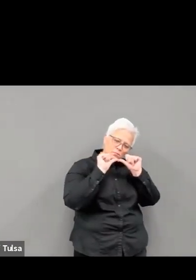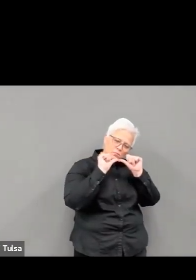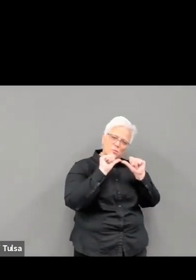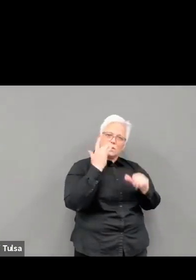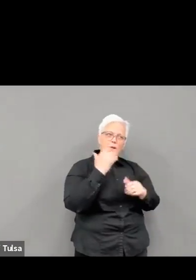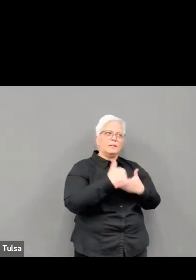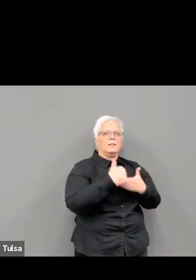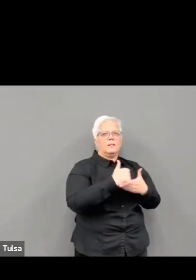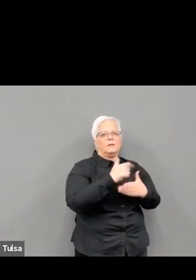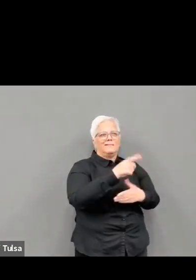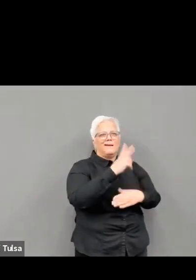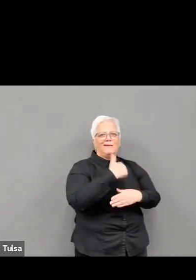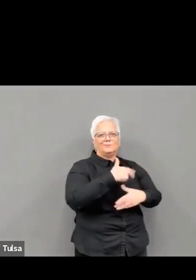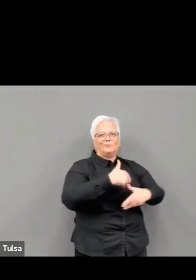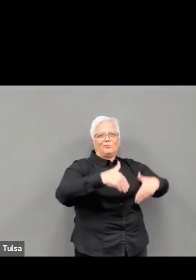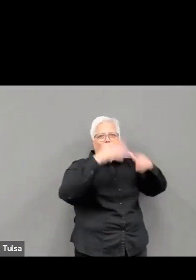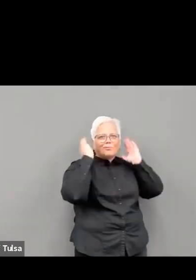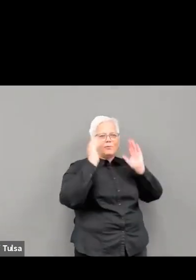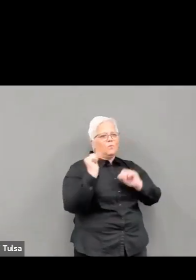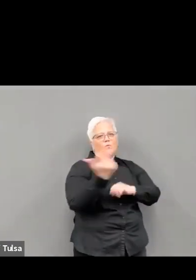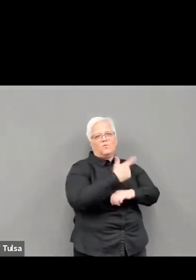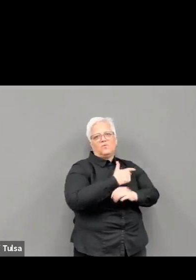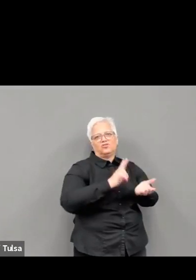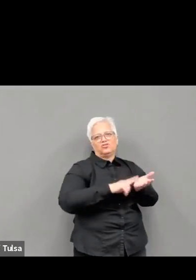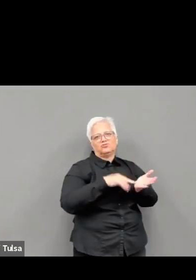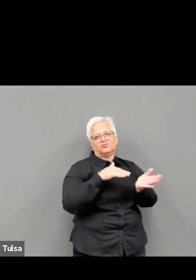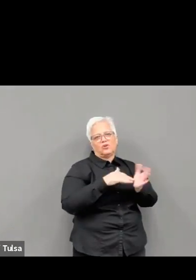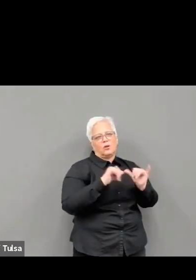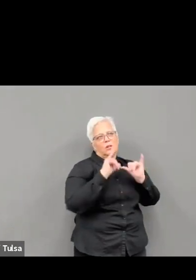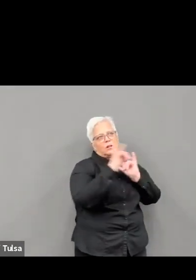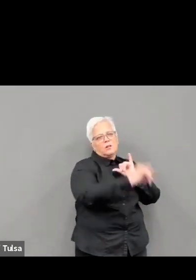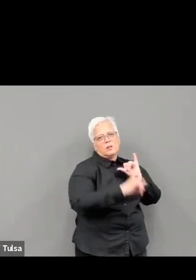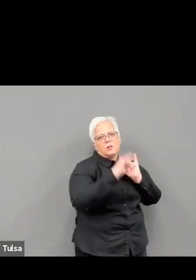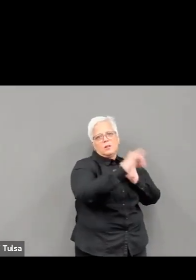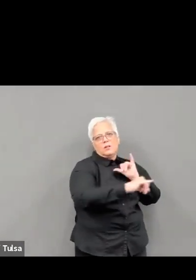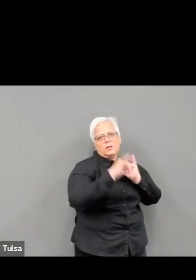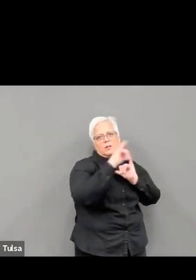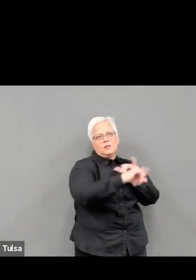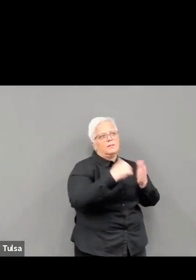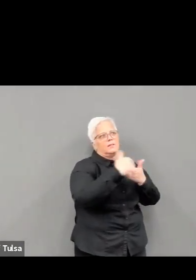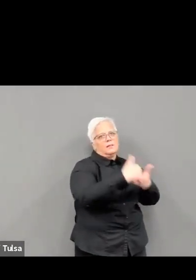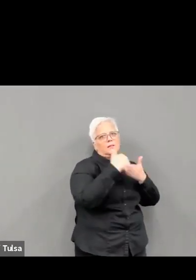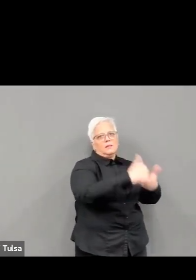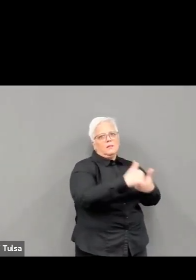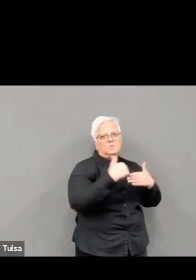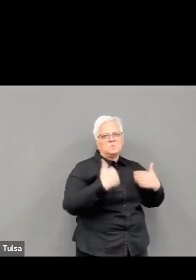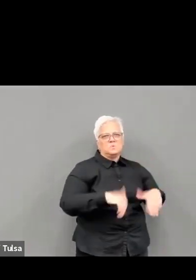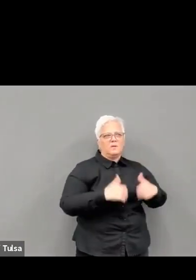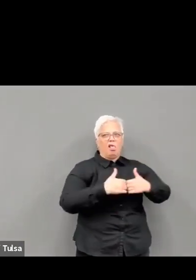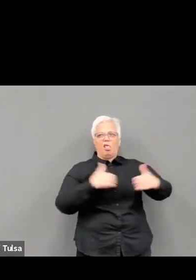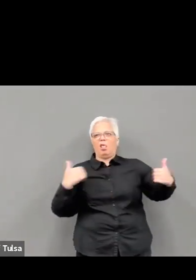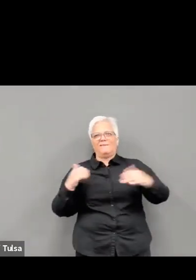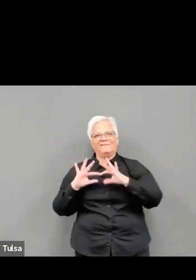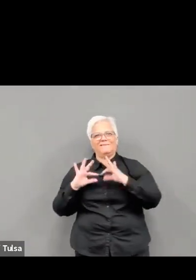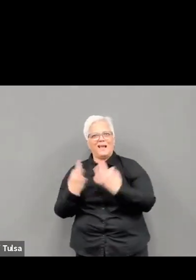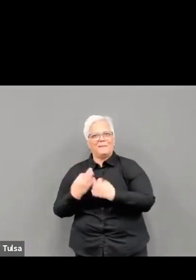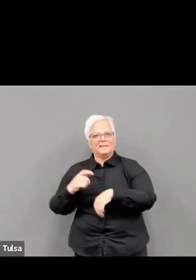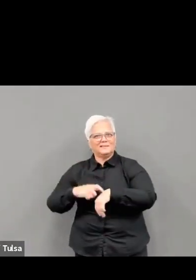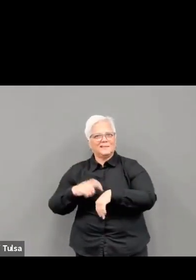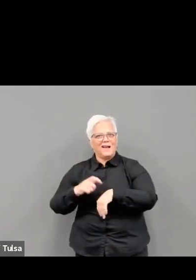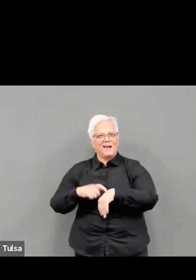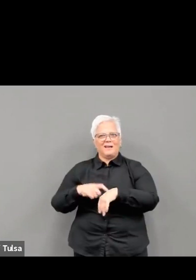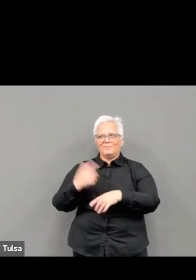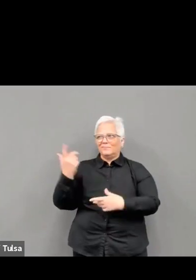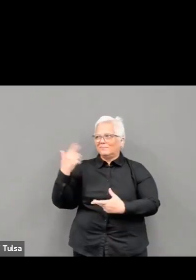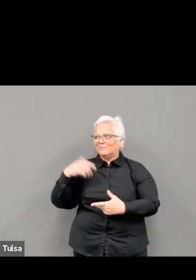the ache of incredible loss as we've watched the number of coronavirus deaths rise to above 7,000 here in our state.